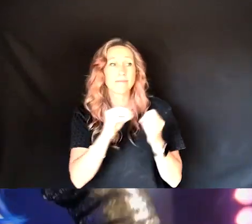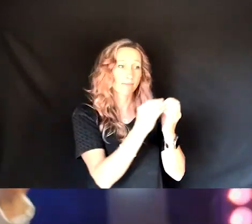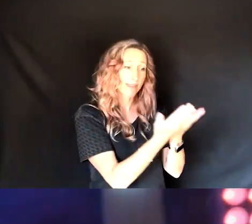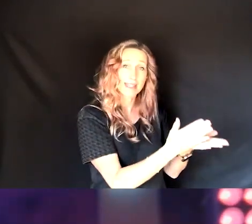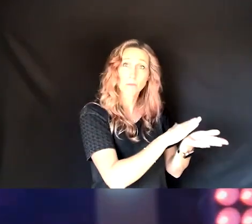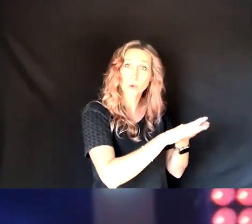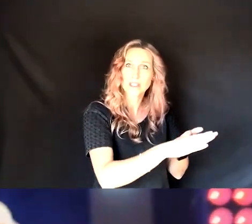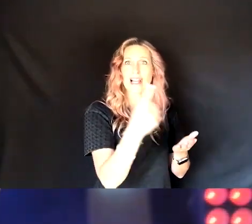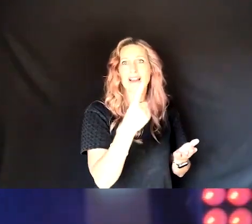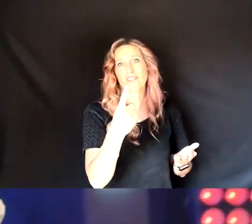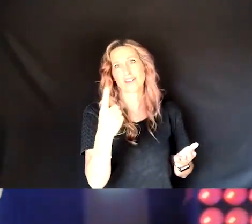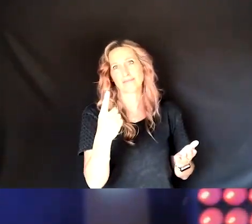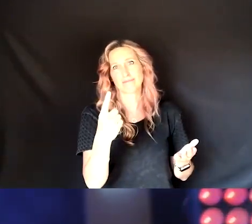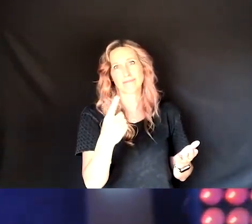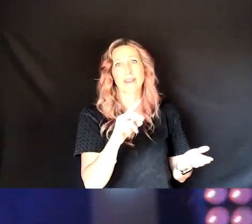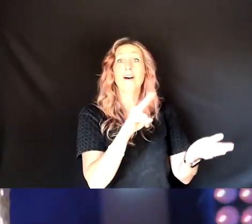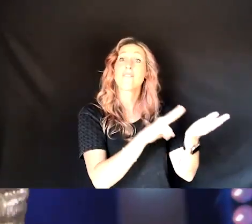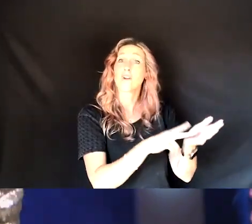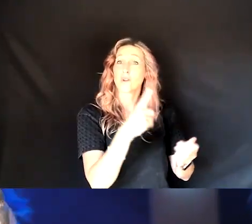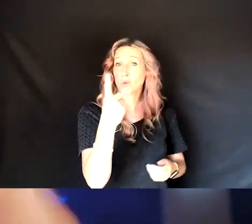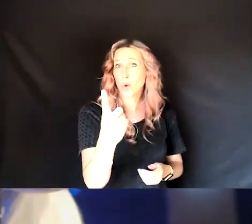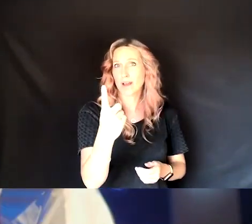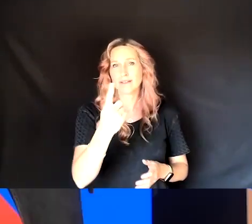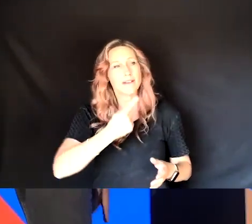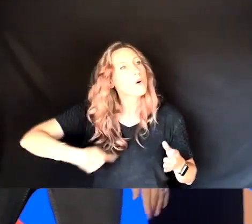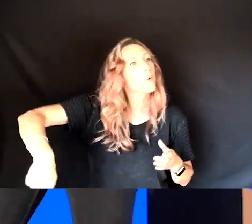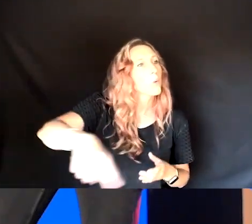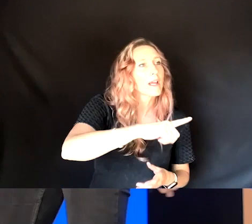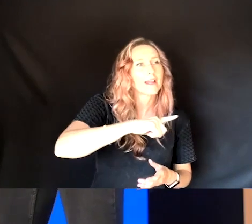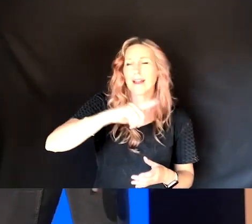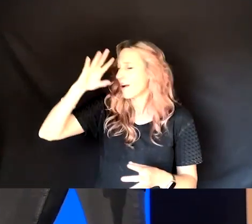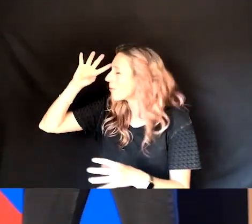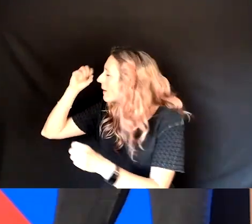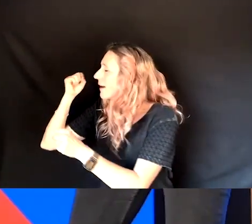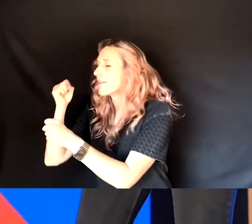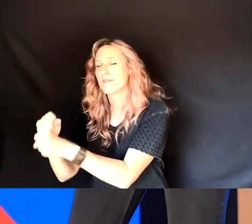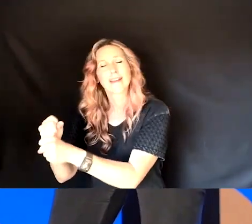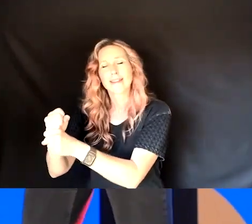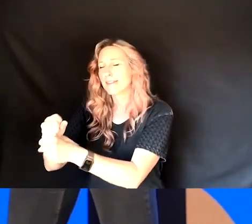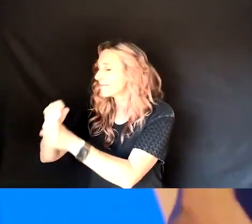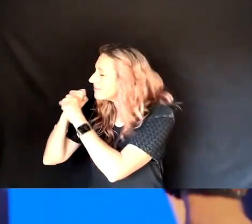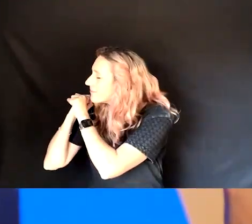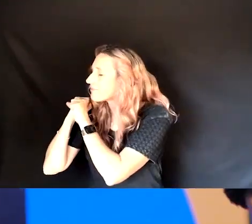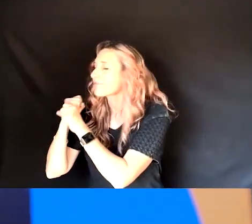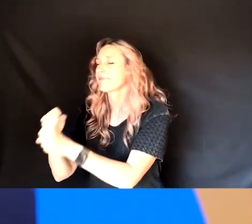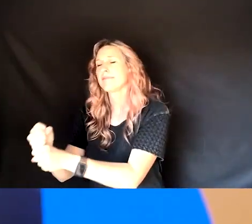faith. Hebrews 11 verse 1 We are about faith.